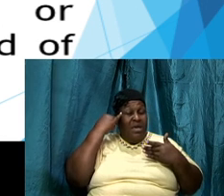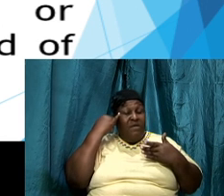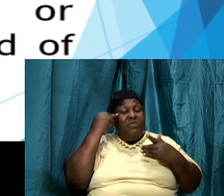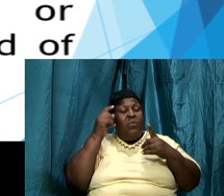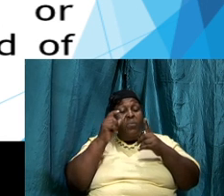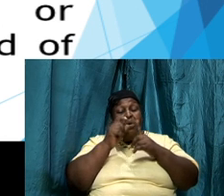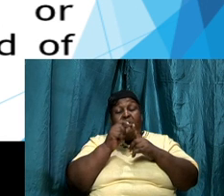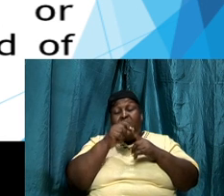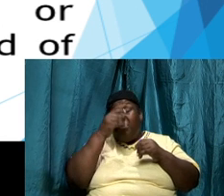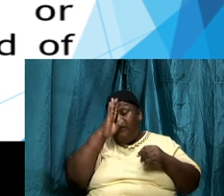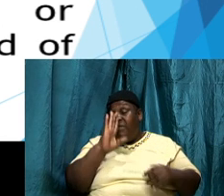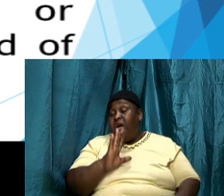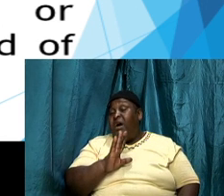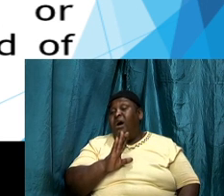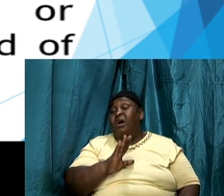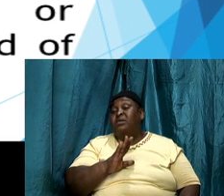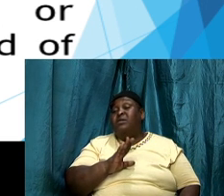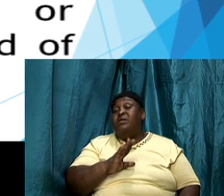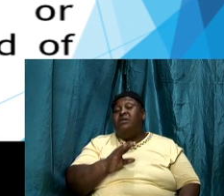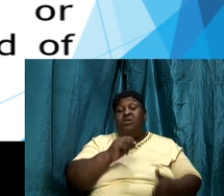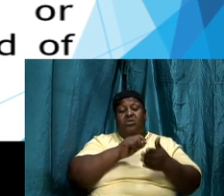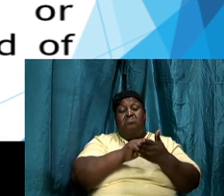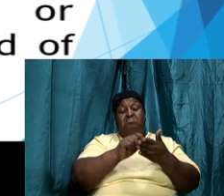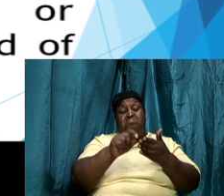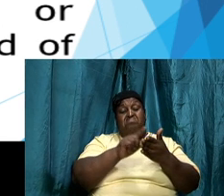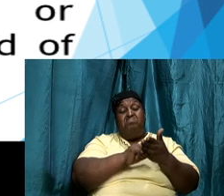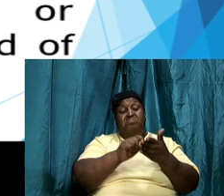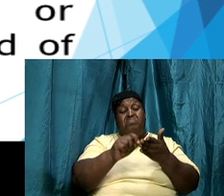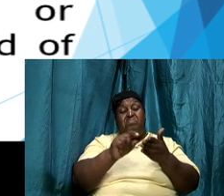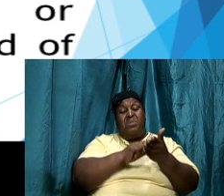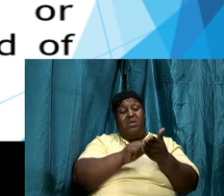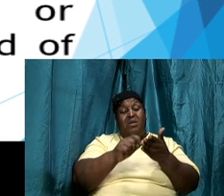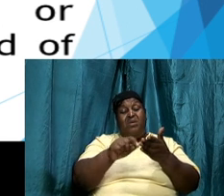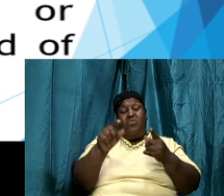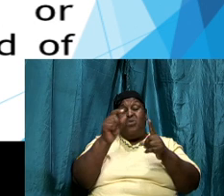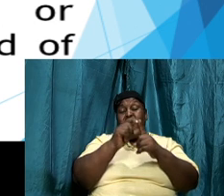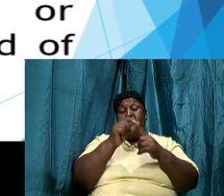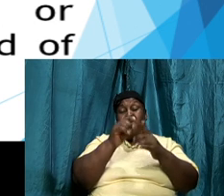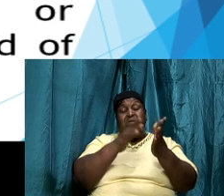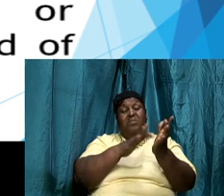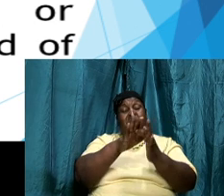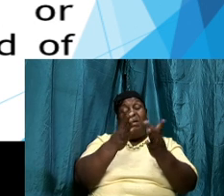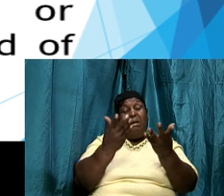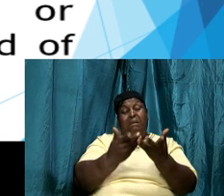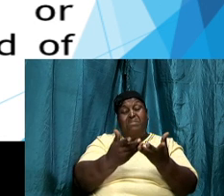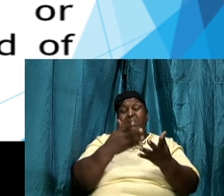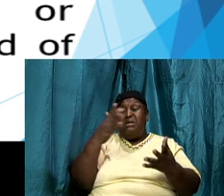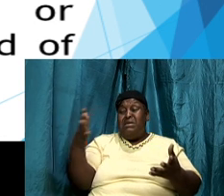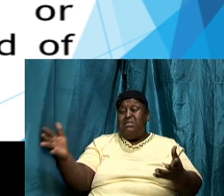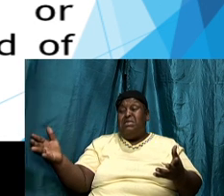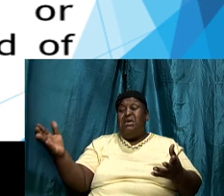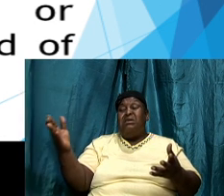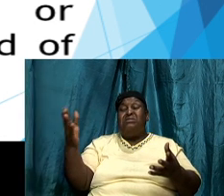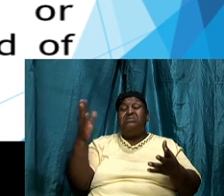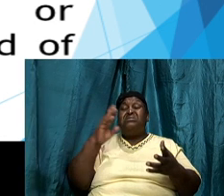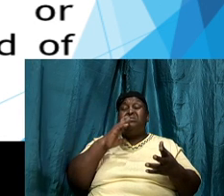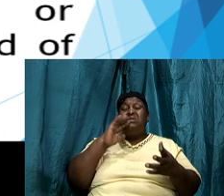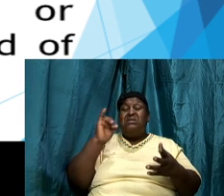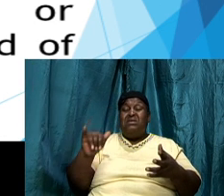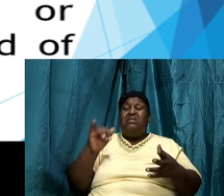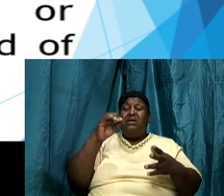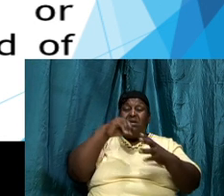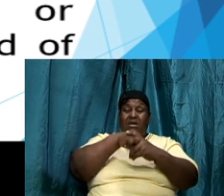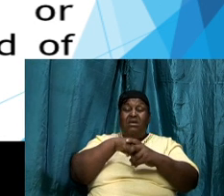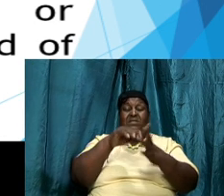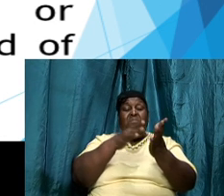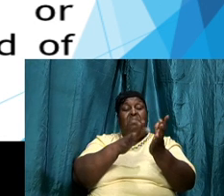of God the written word the Bible the things that are contained in it